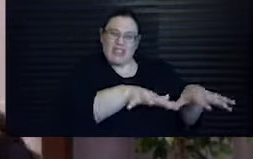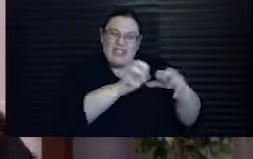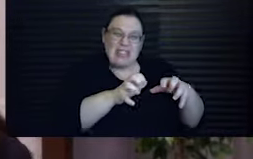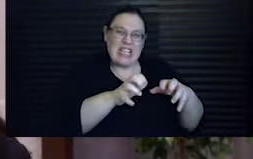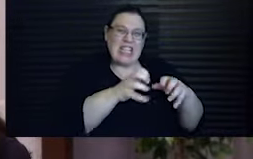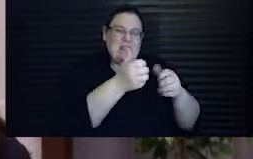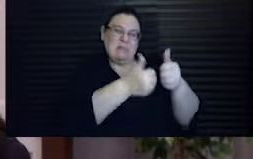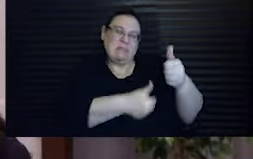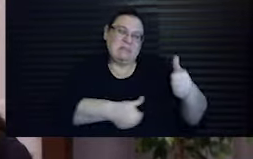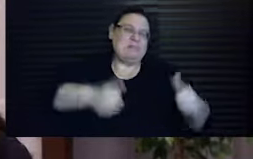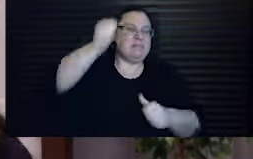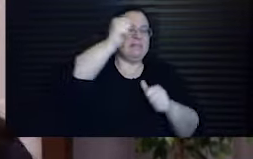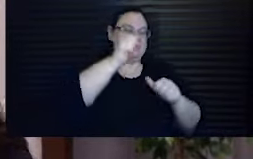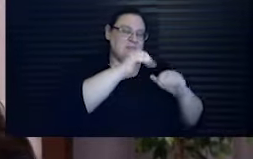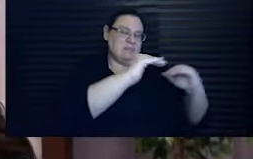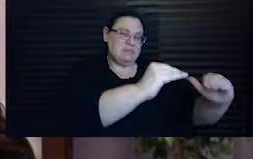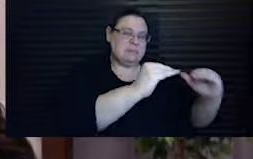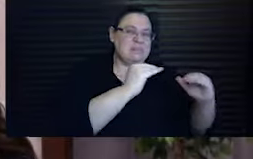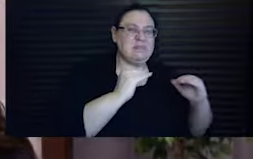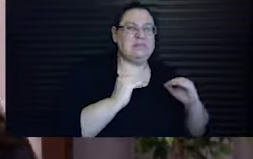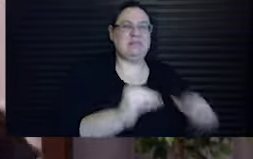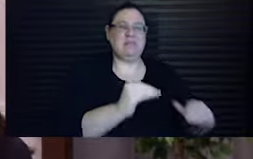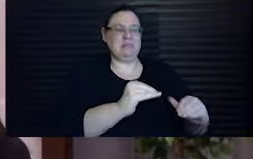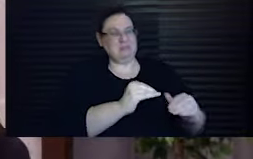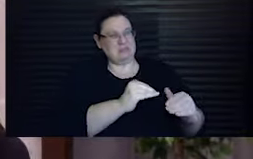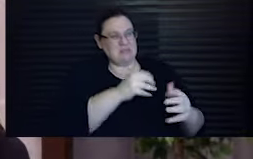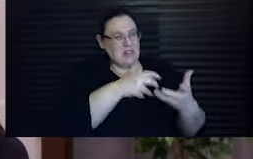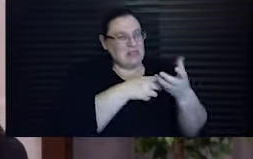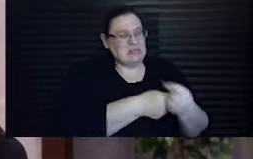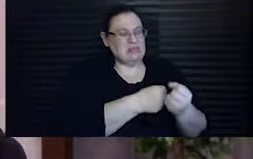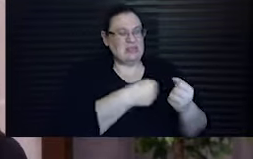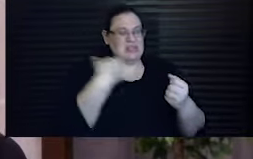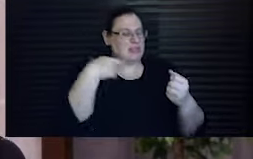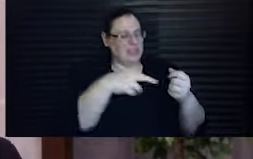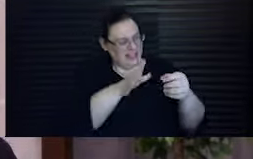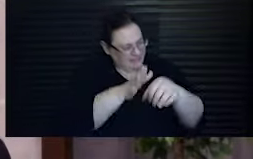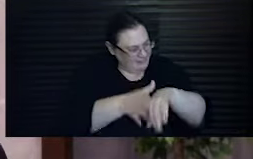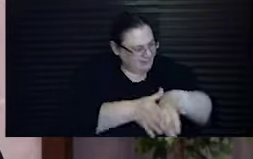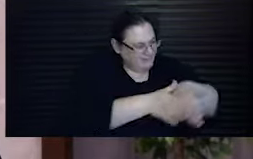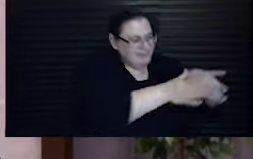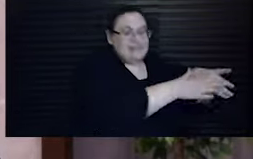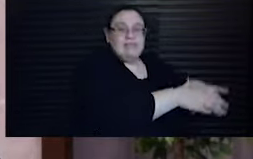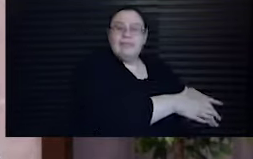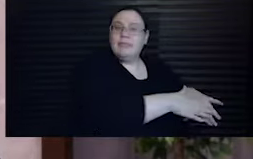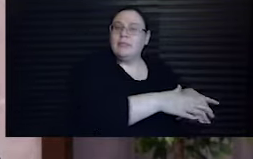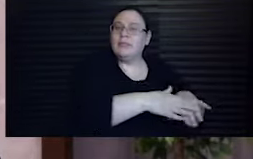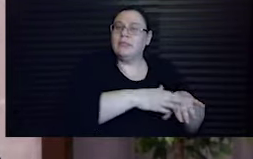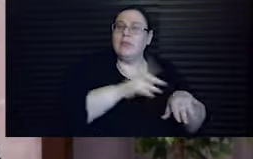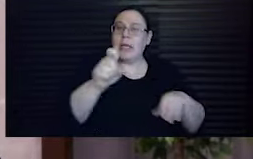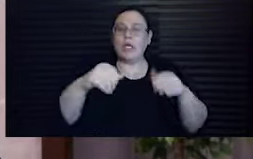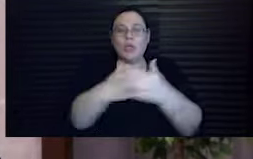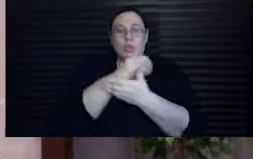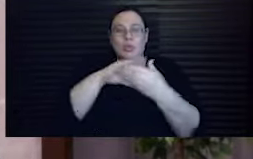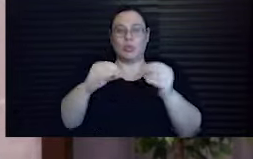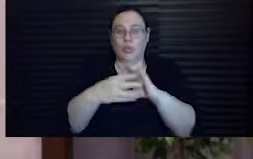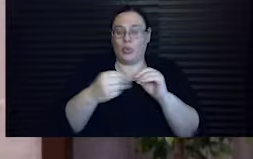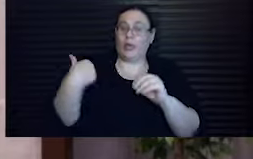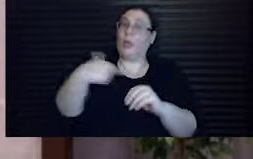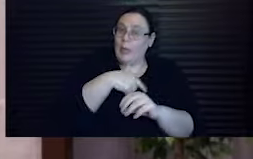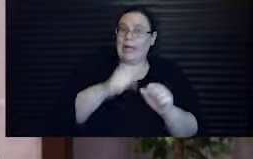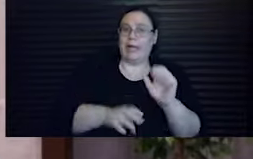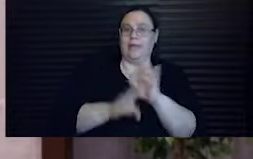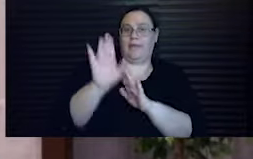and supremacy. In heresy and human cruelty. We need a new story. And we can write it.